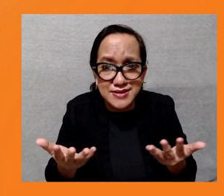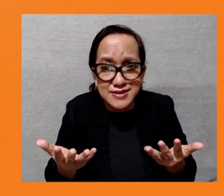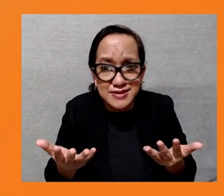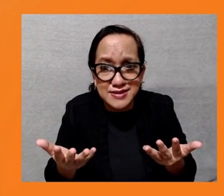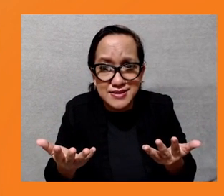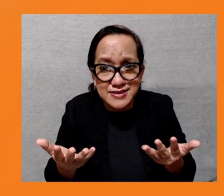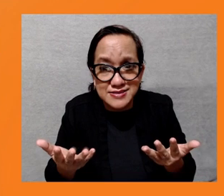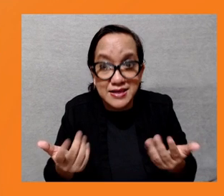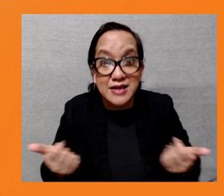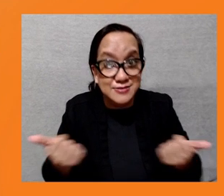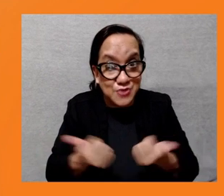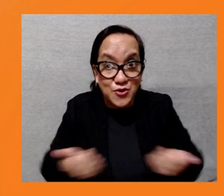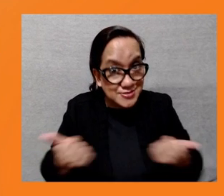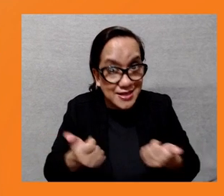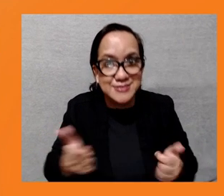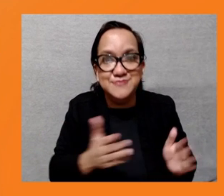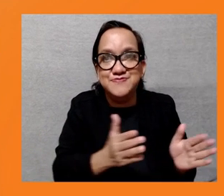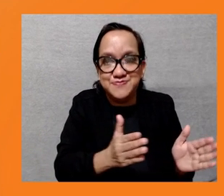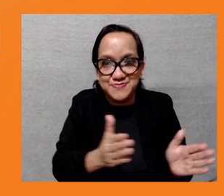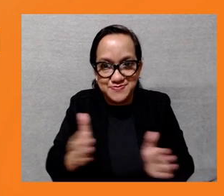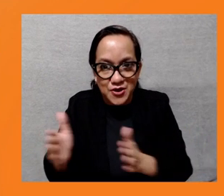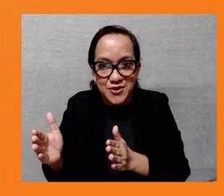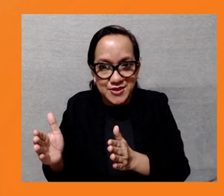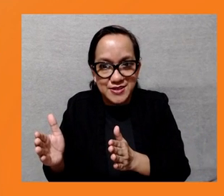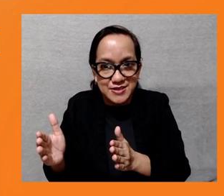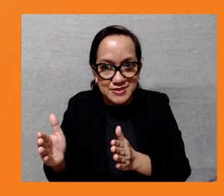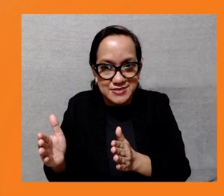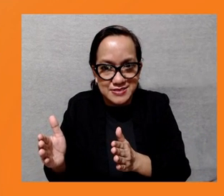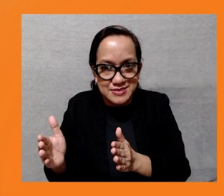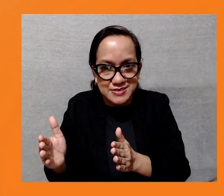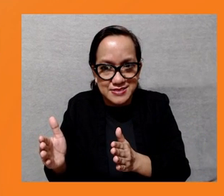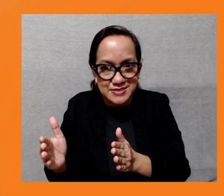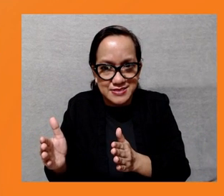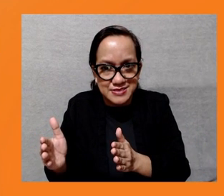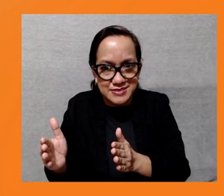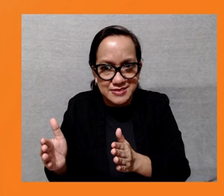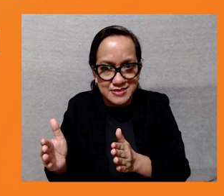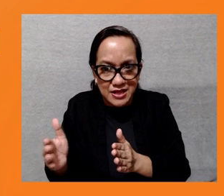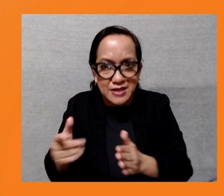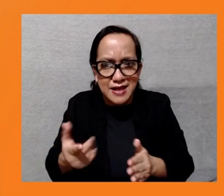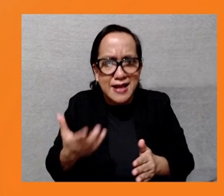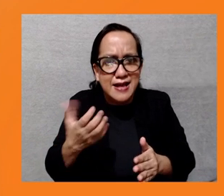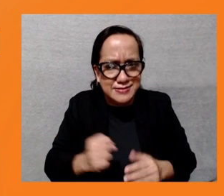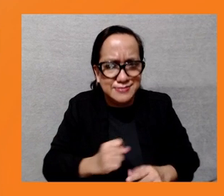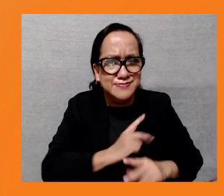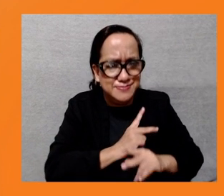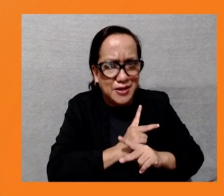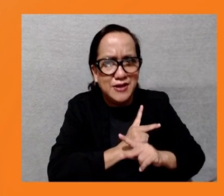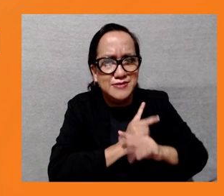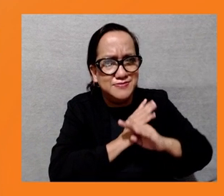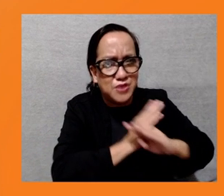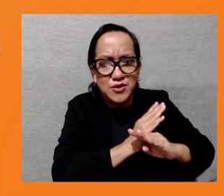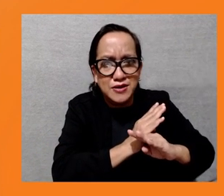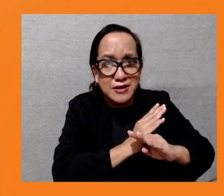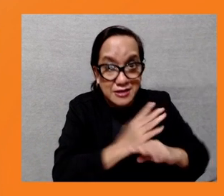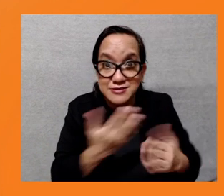ensure that the safeguards are applied to that. For example, if there are health and safety issues for workers or